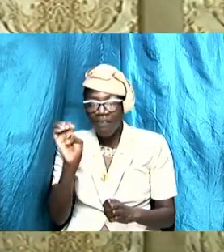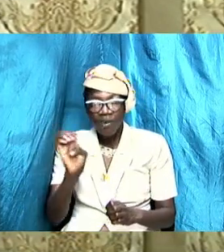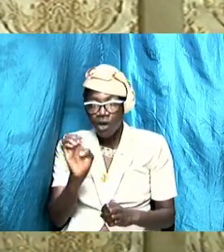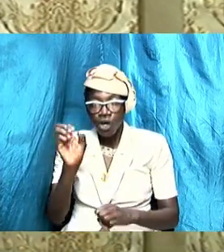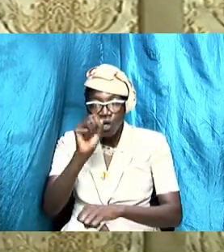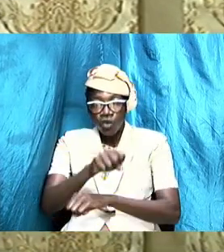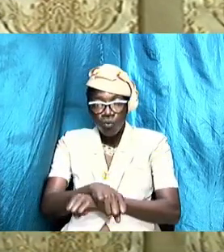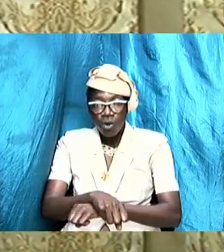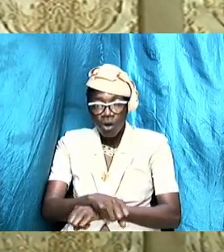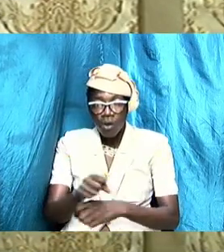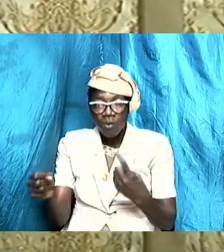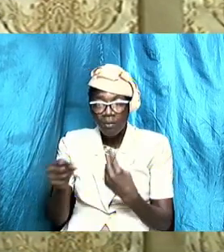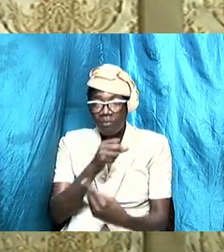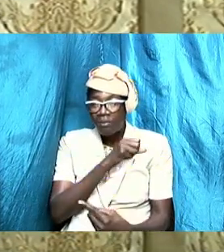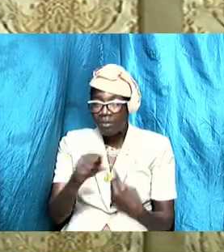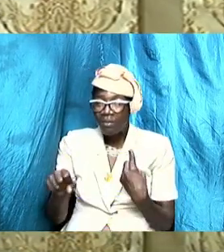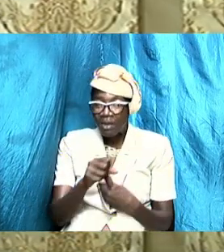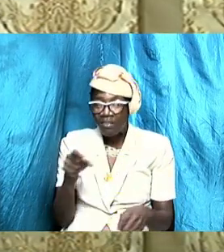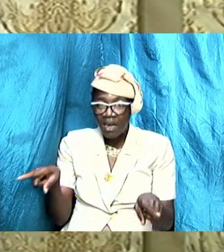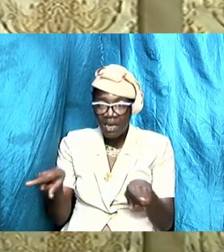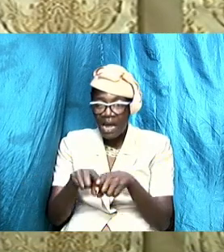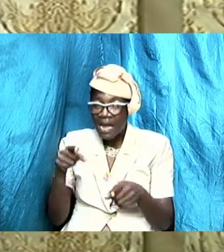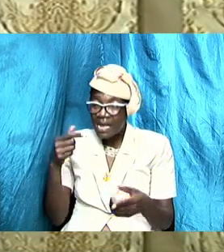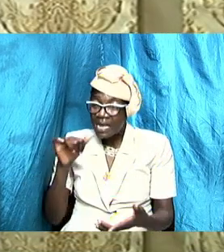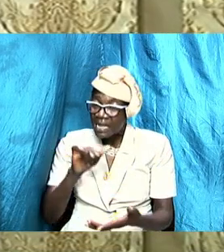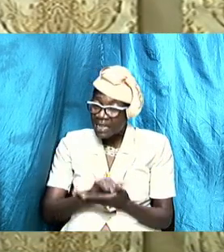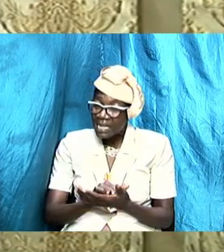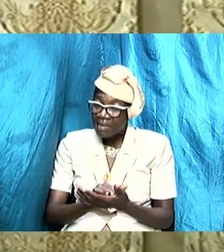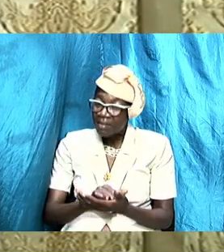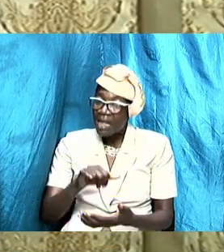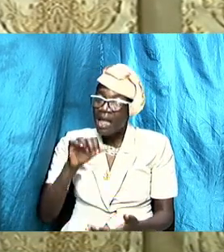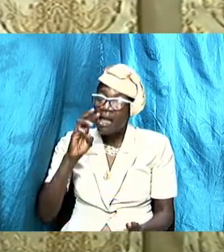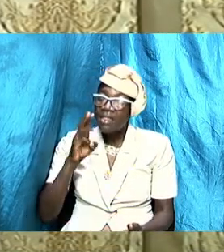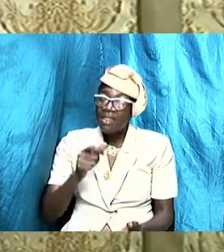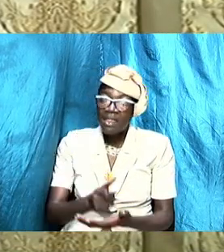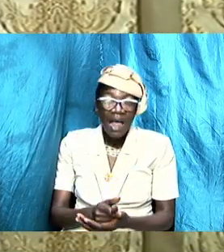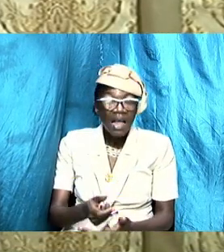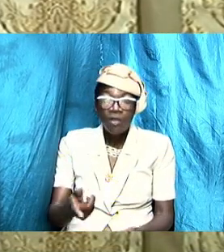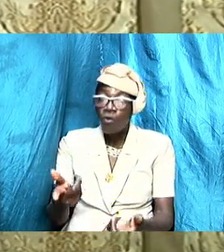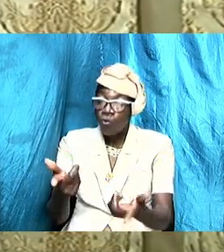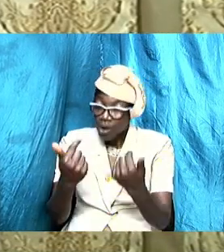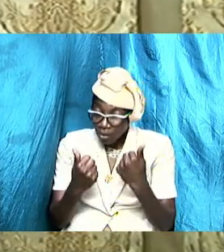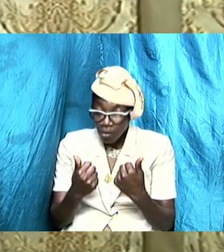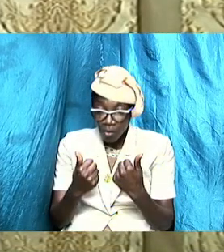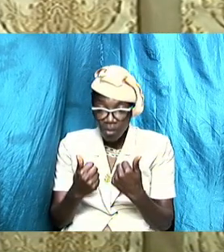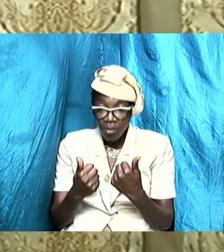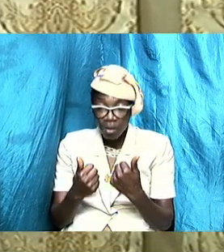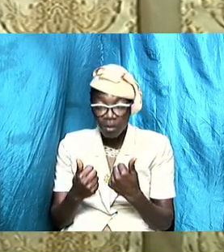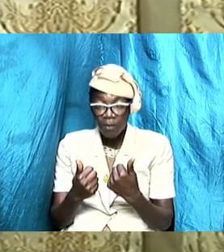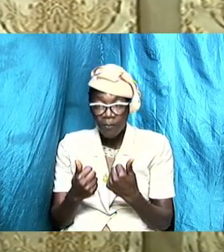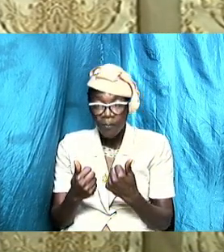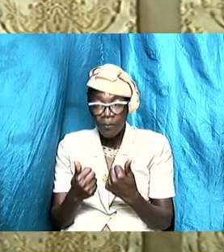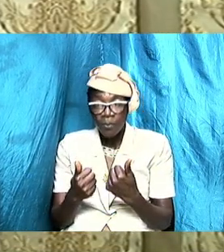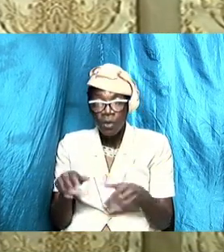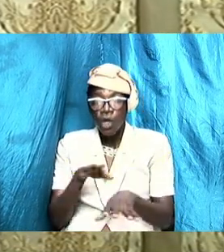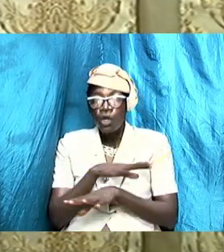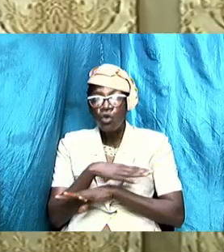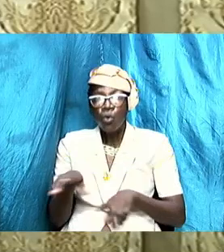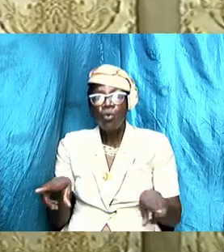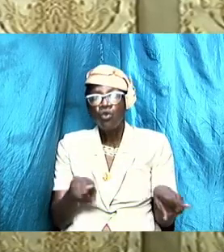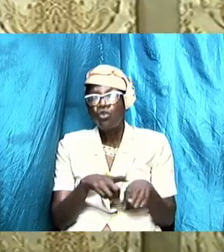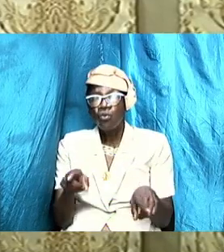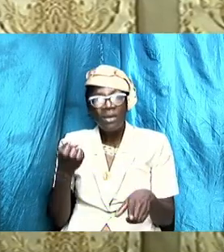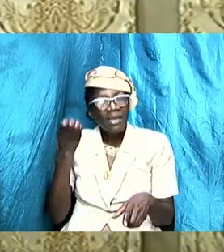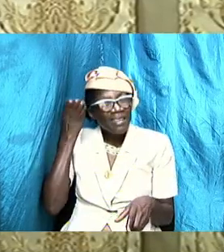like these that will arise they always will but they must not be dealt with in a devilish